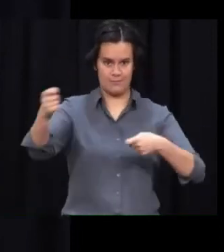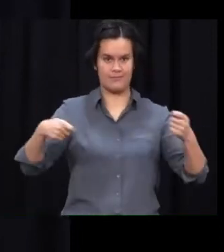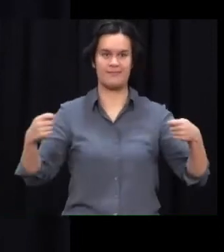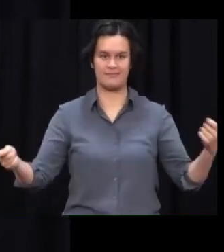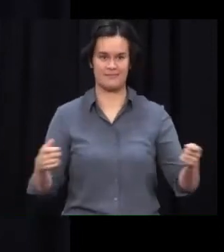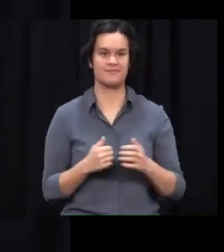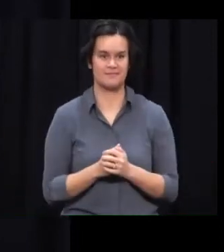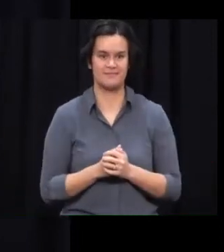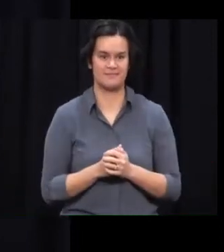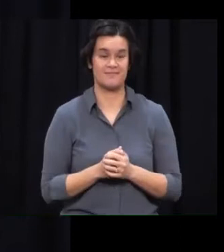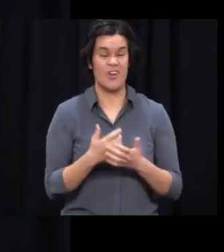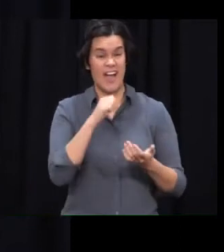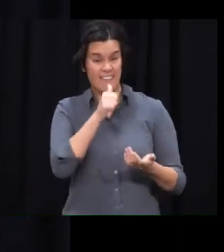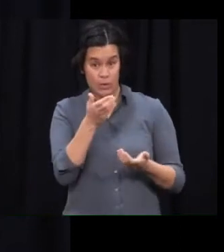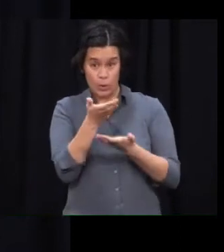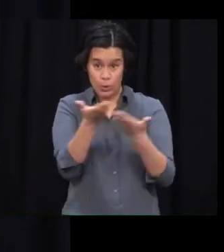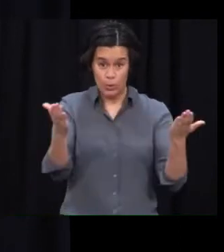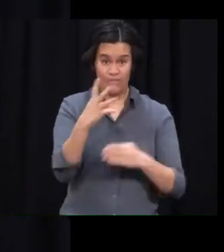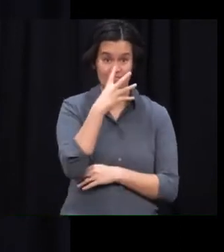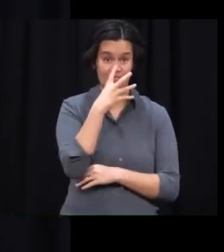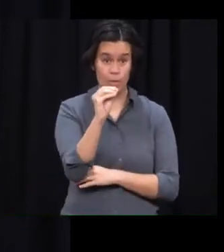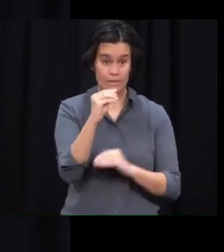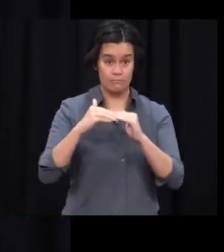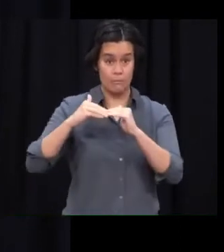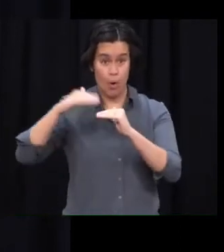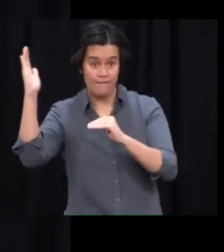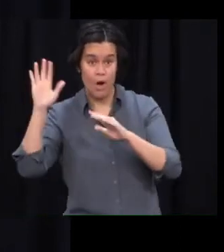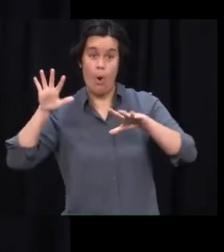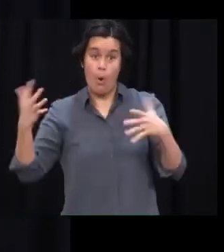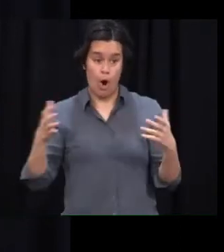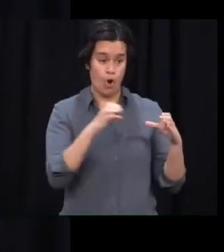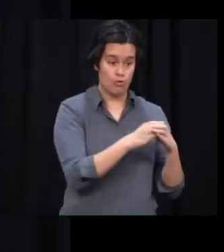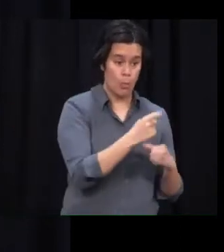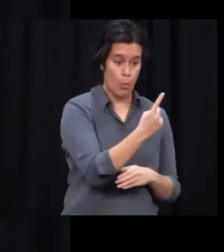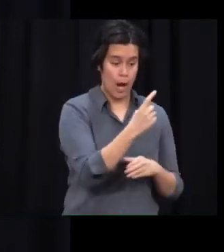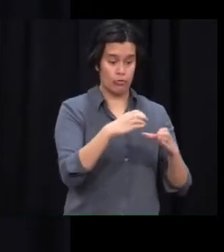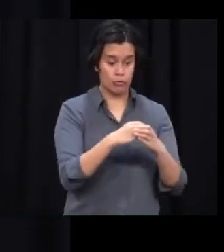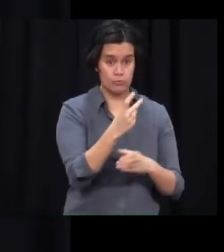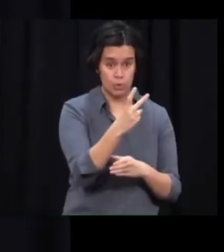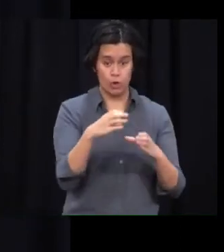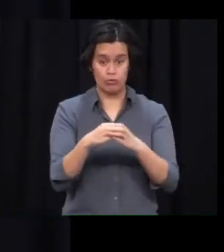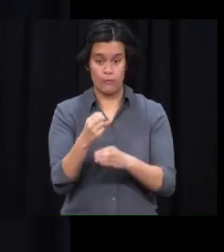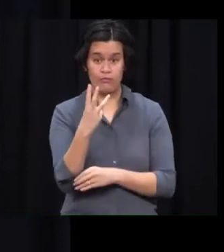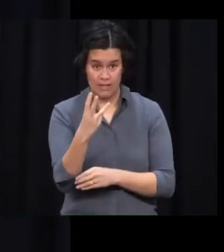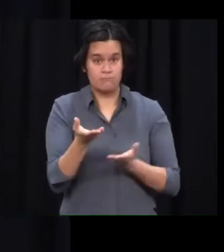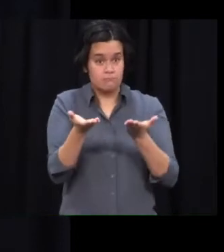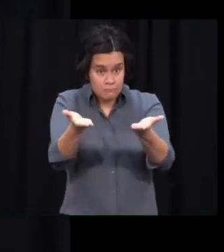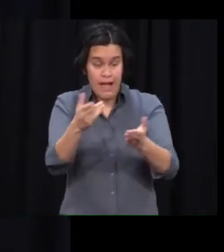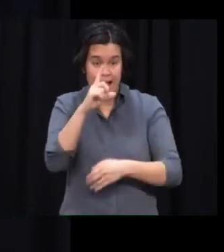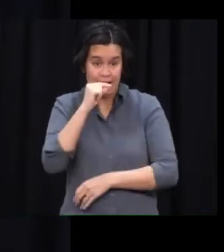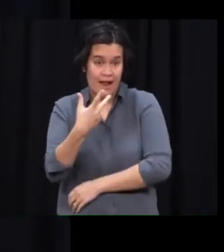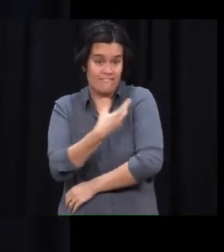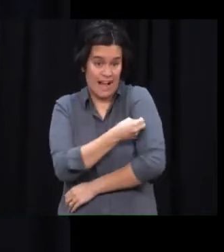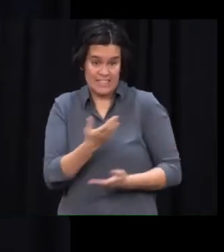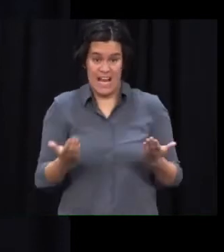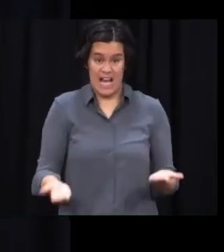So if you're 40 plus or you're in one of our other priority groups and you haven't made a booking yet, visit bookmyvaccine.nz today